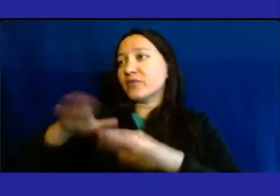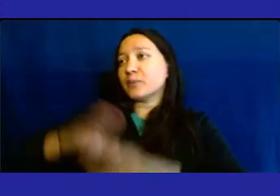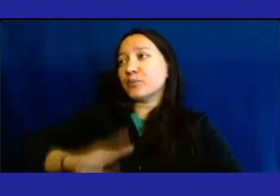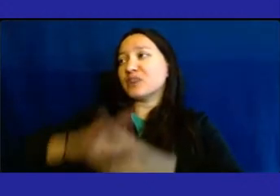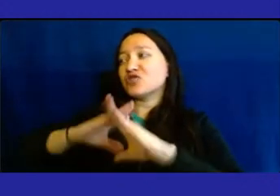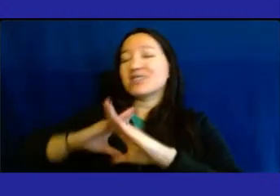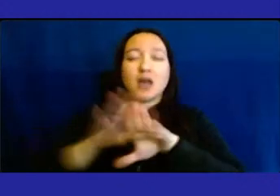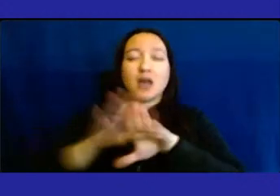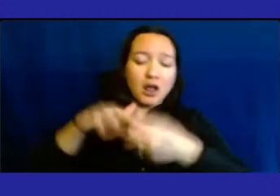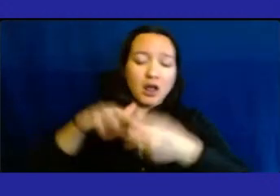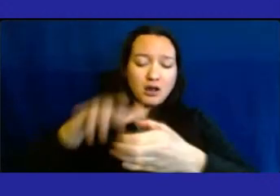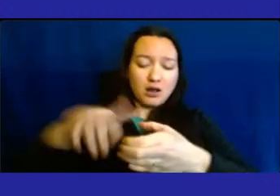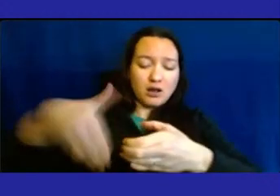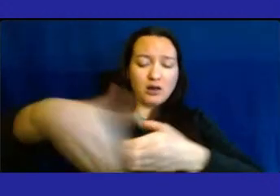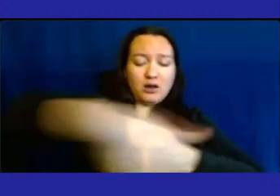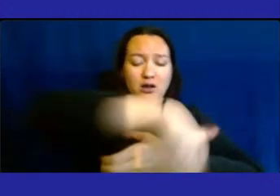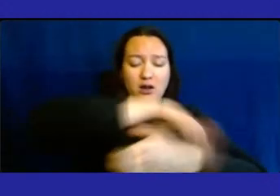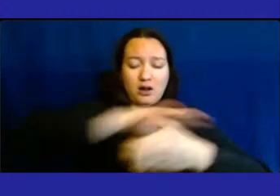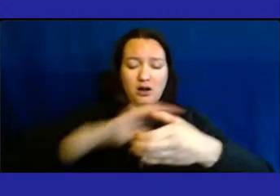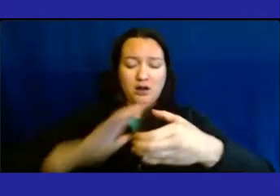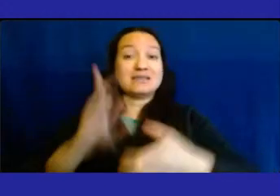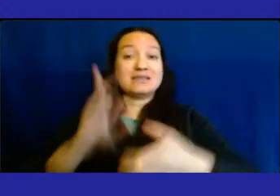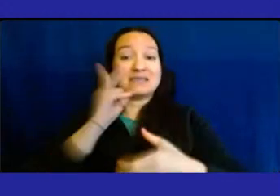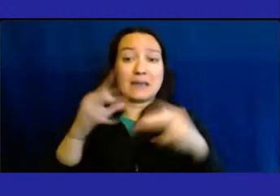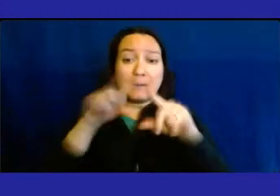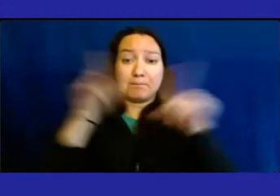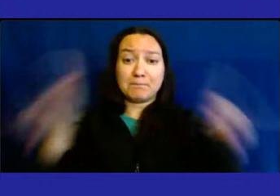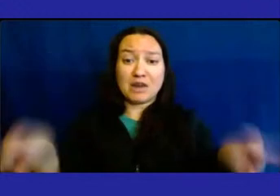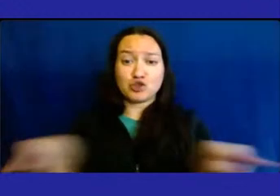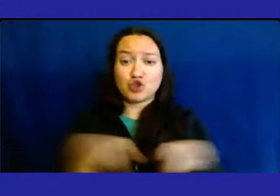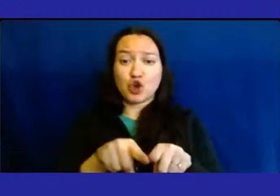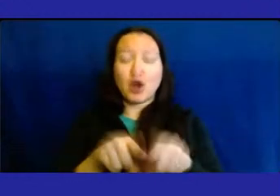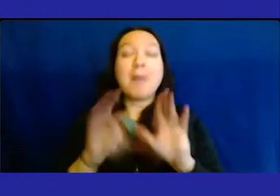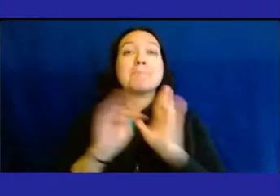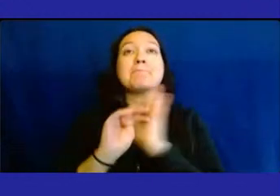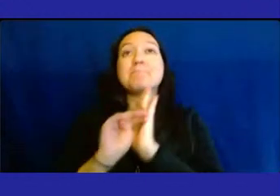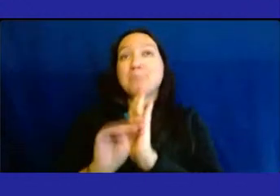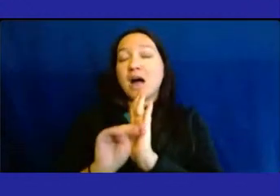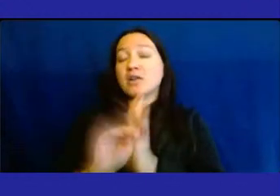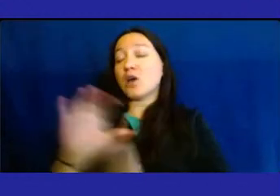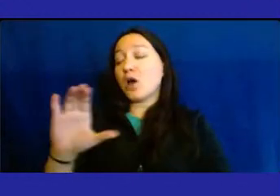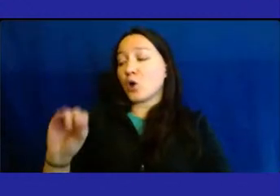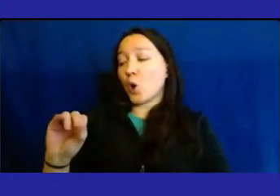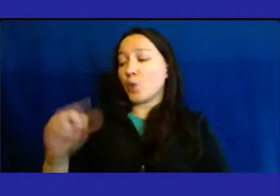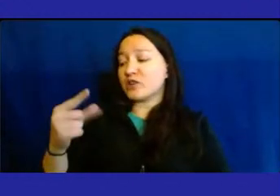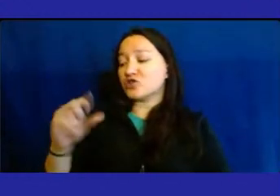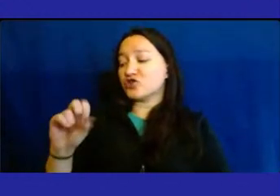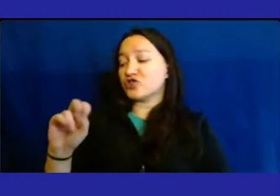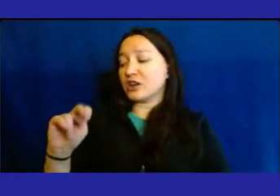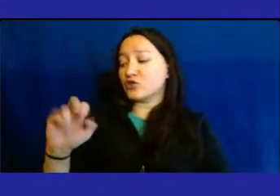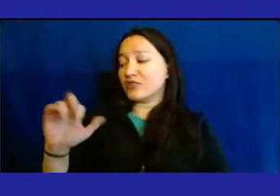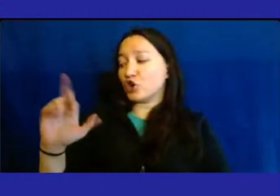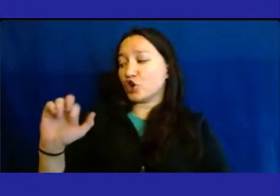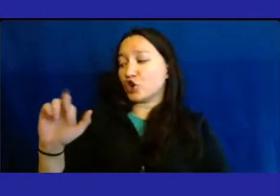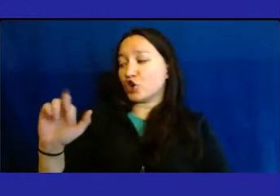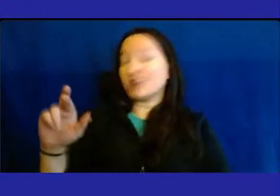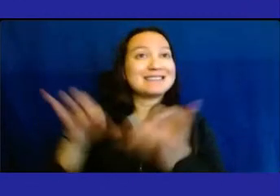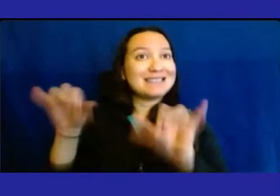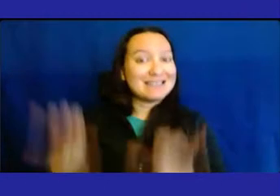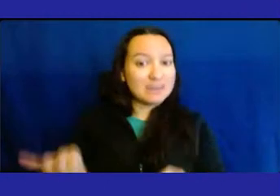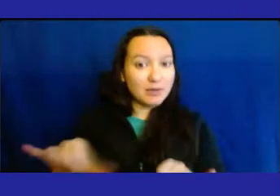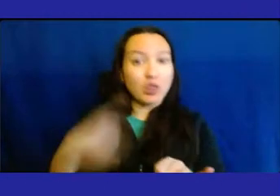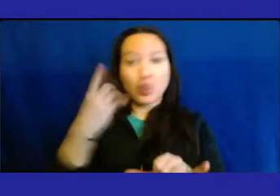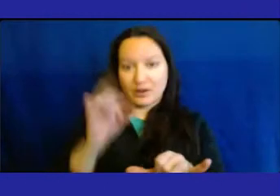On the attached slides photograph, it's a picture of a model of what the co-generation system looks like. Next slide, please.